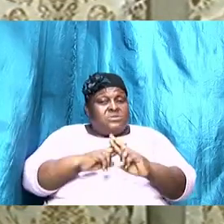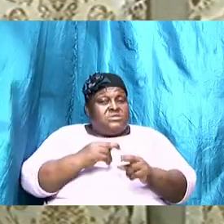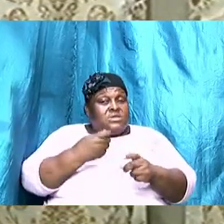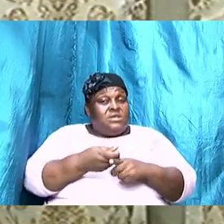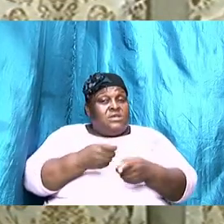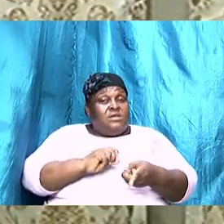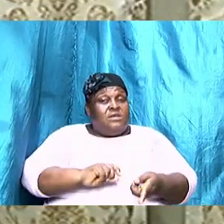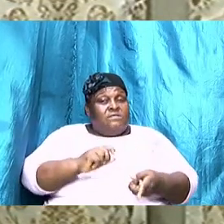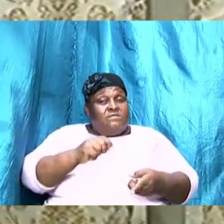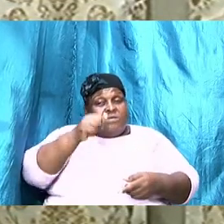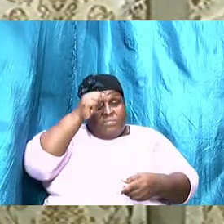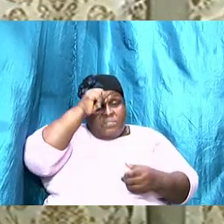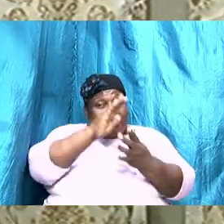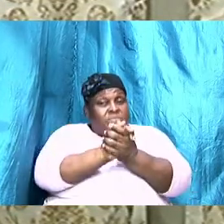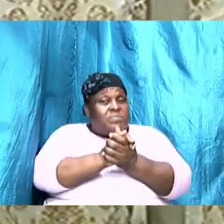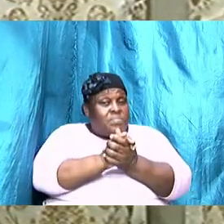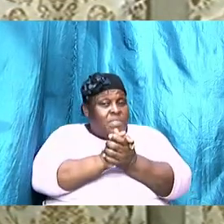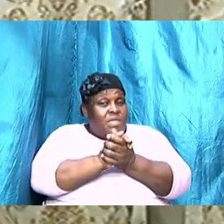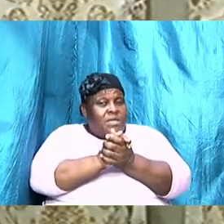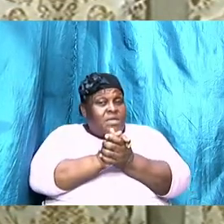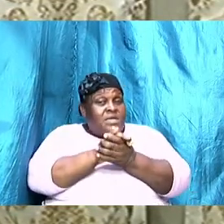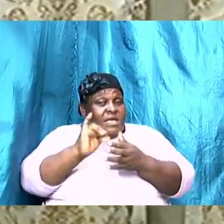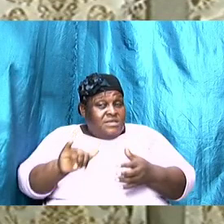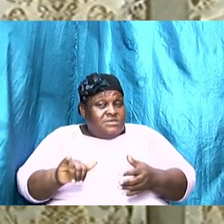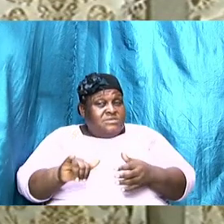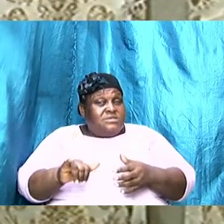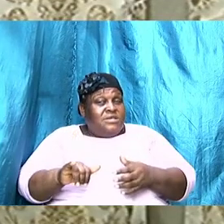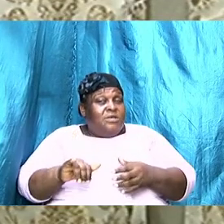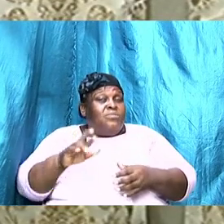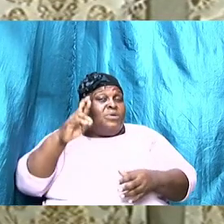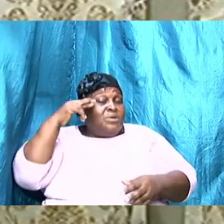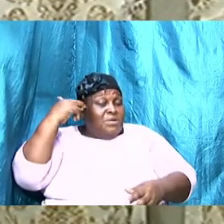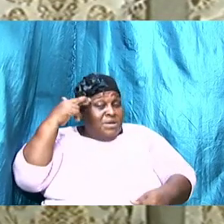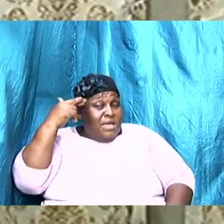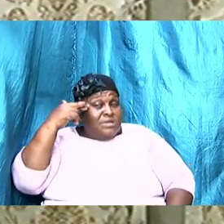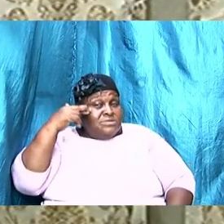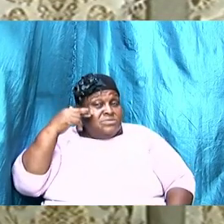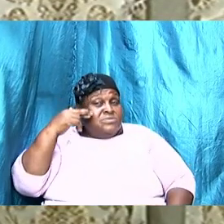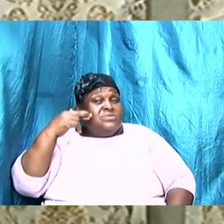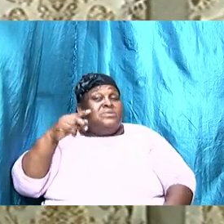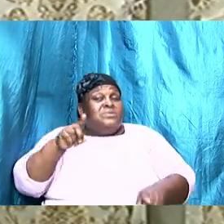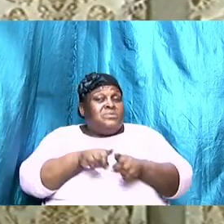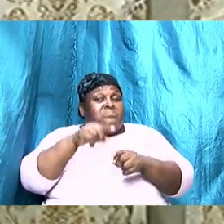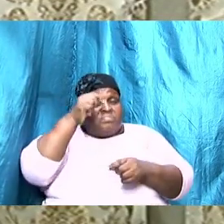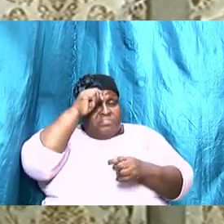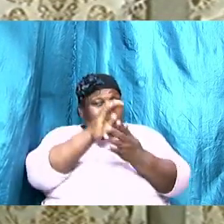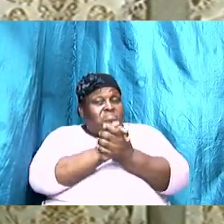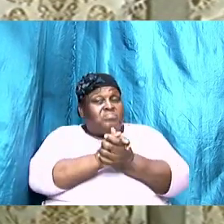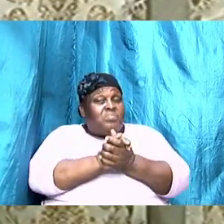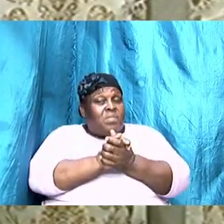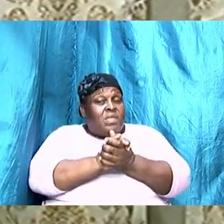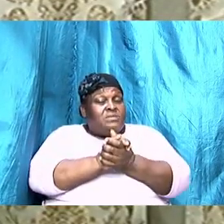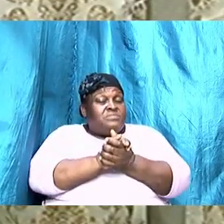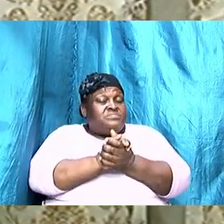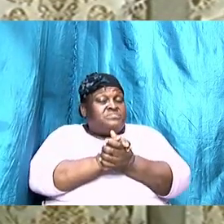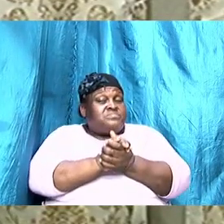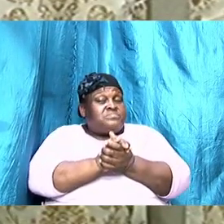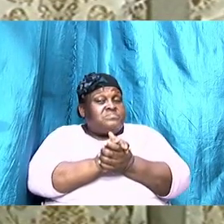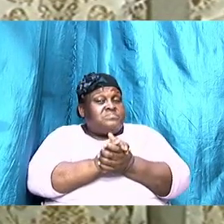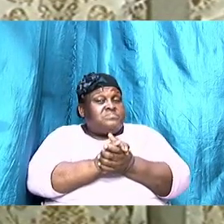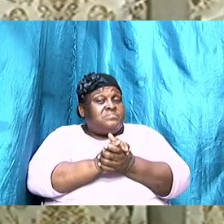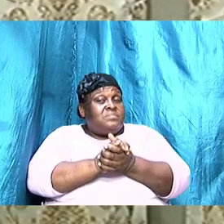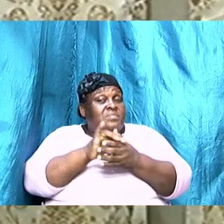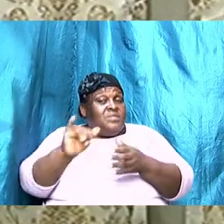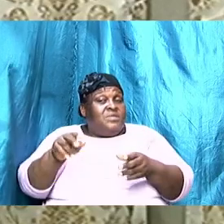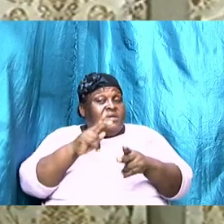because you are her husband and she still recognize you as such and as that kind of human